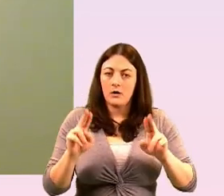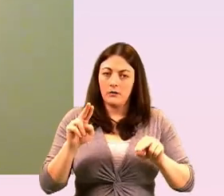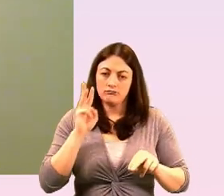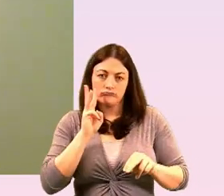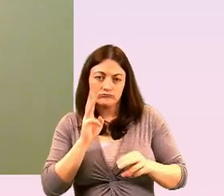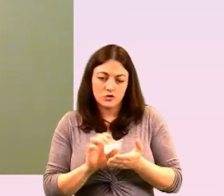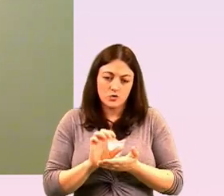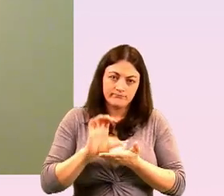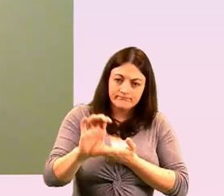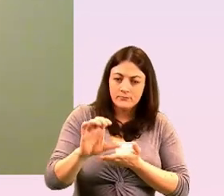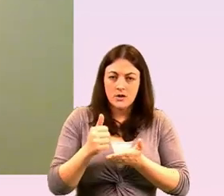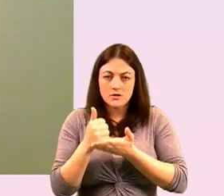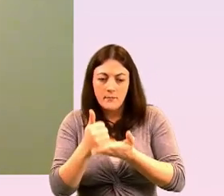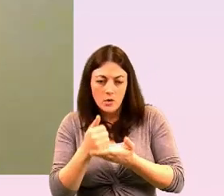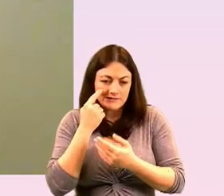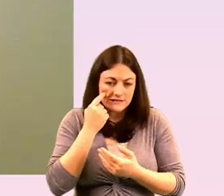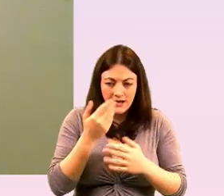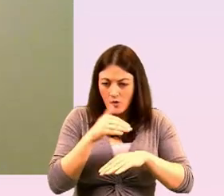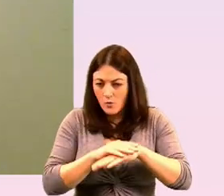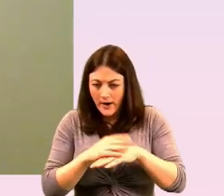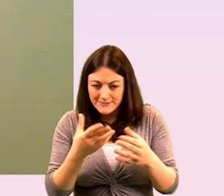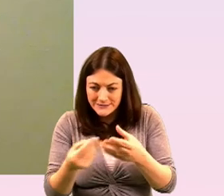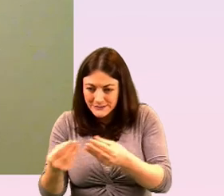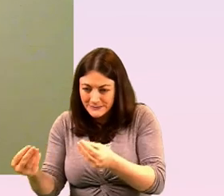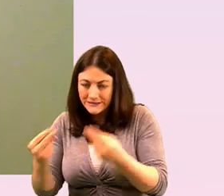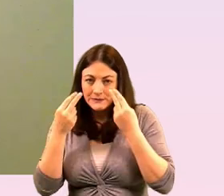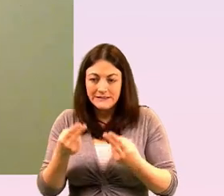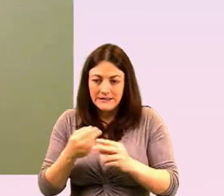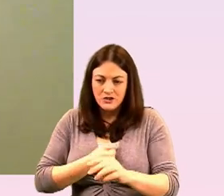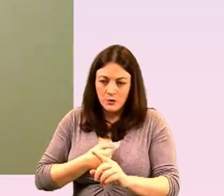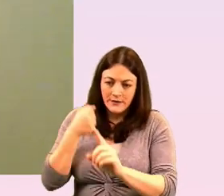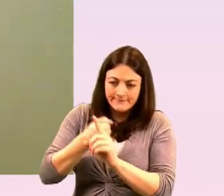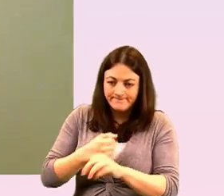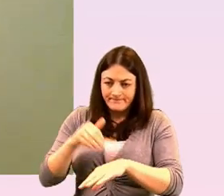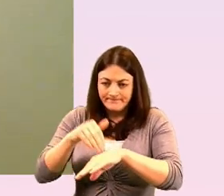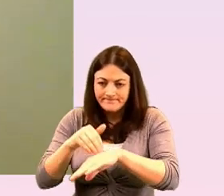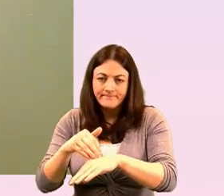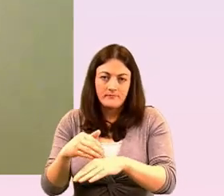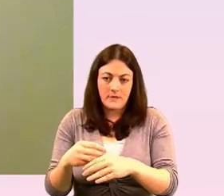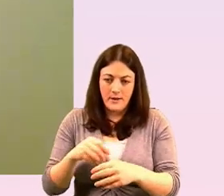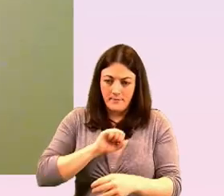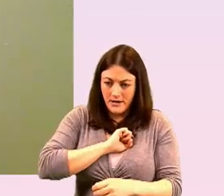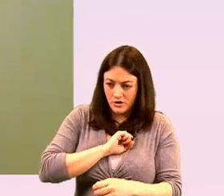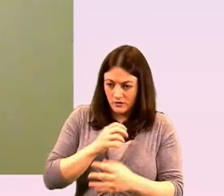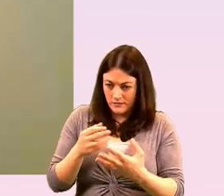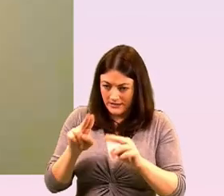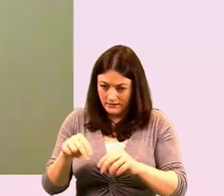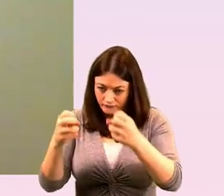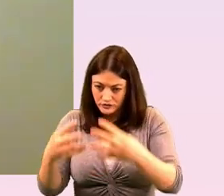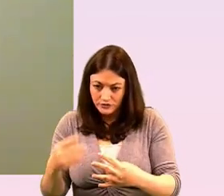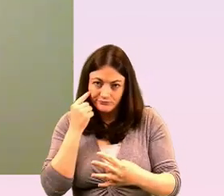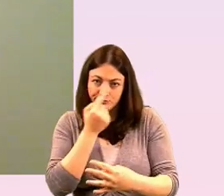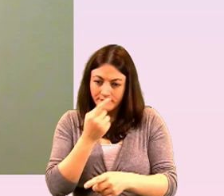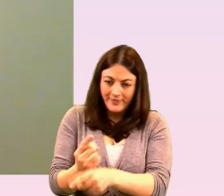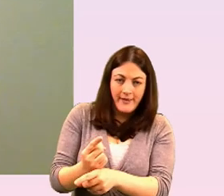where where the areas where the impact is needed um most um and i think if we're looking at you know sometimes organizations